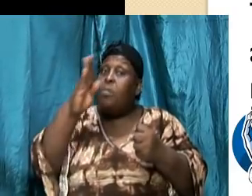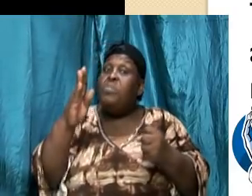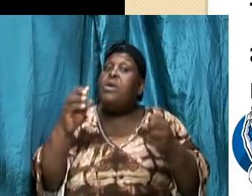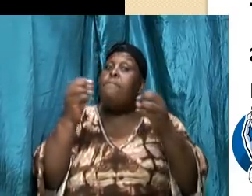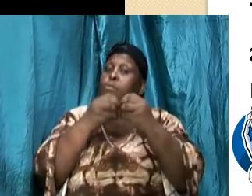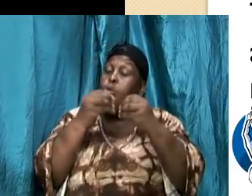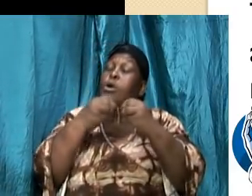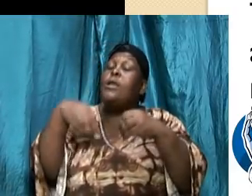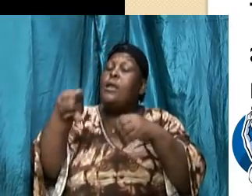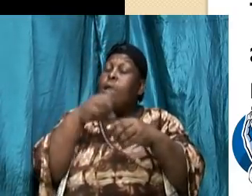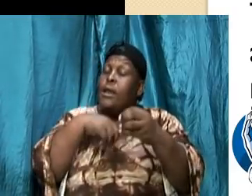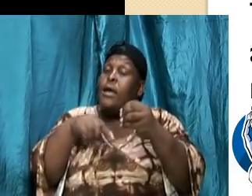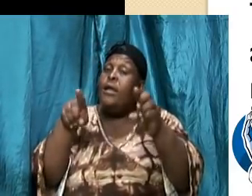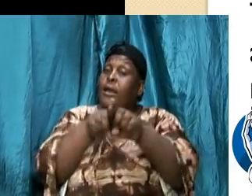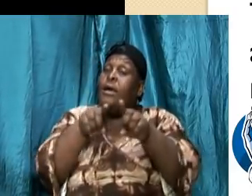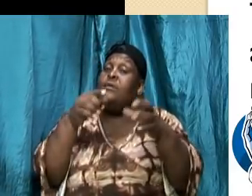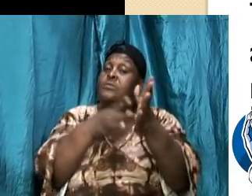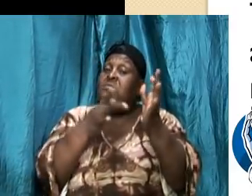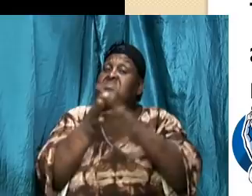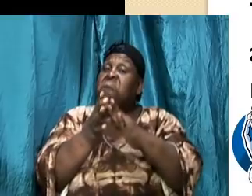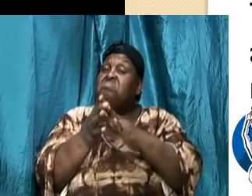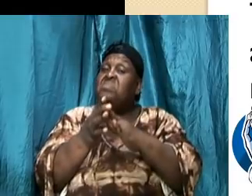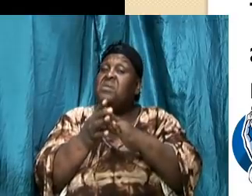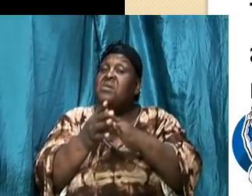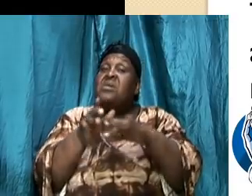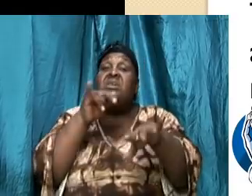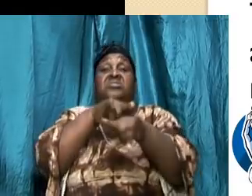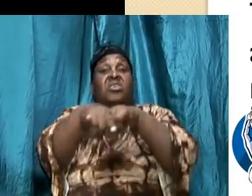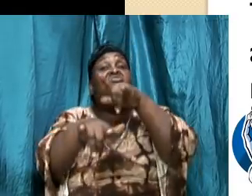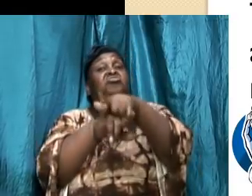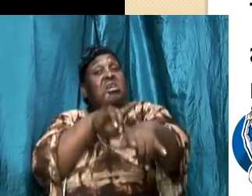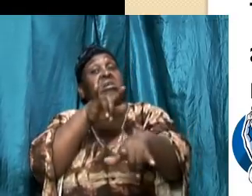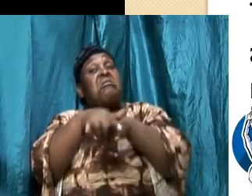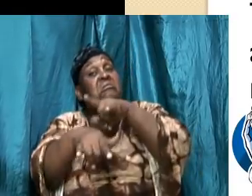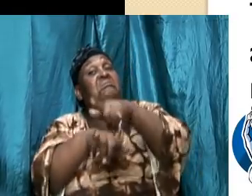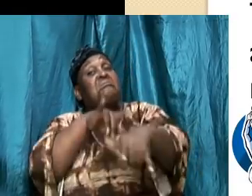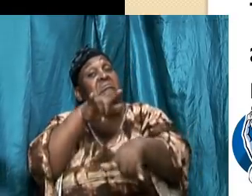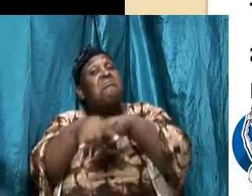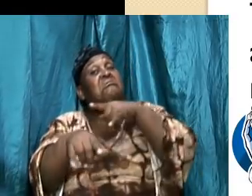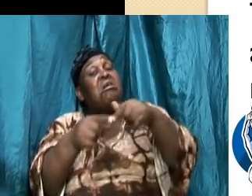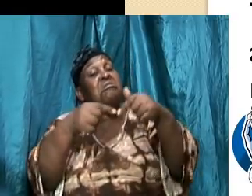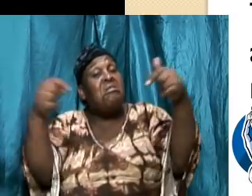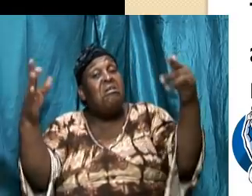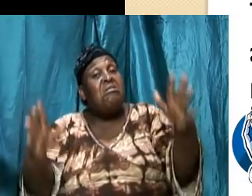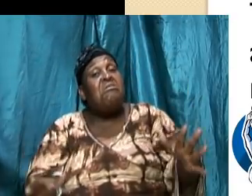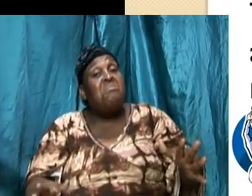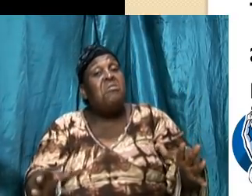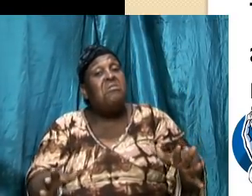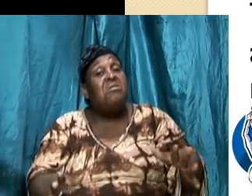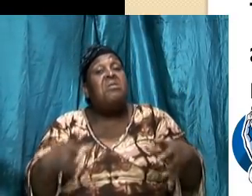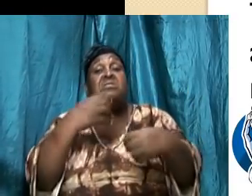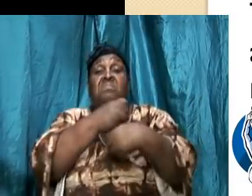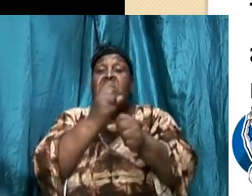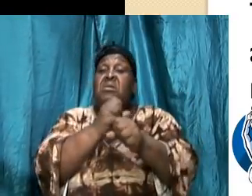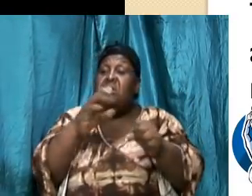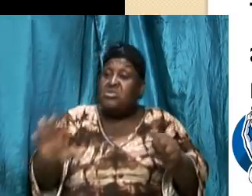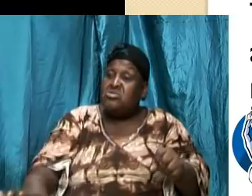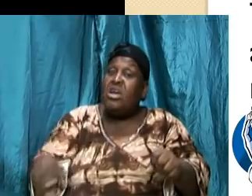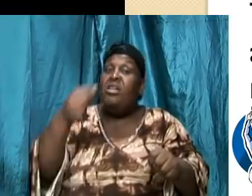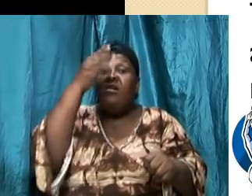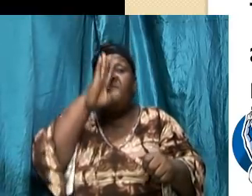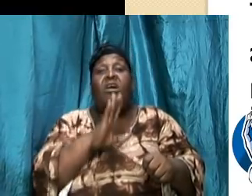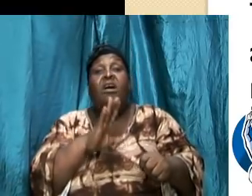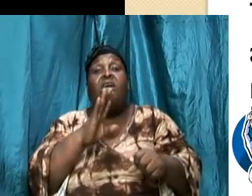to cause a child of God to feel comfortable at a low place